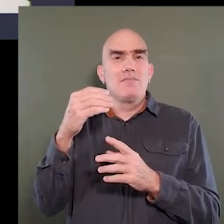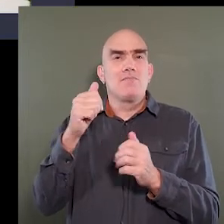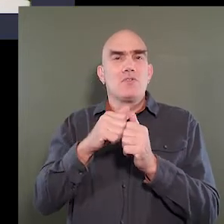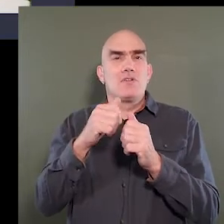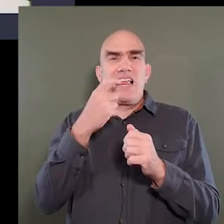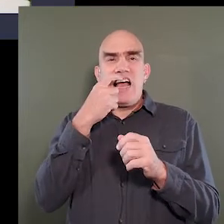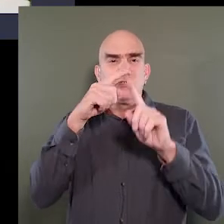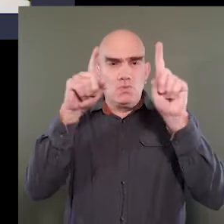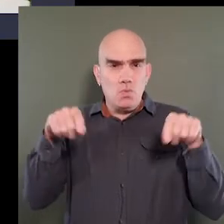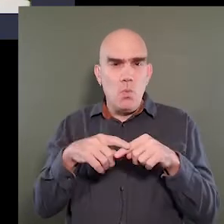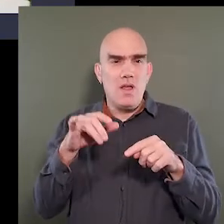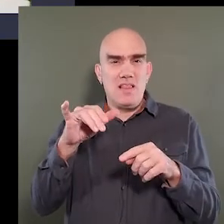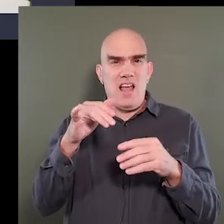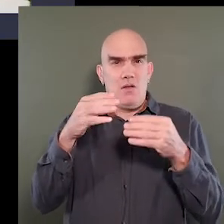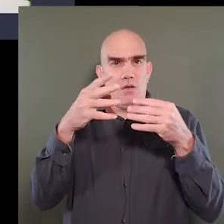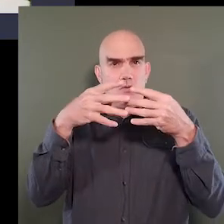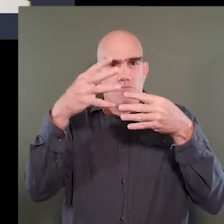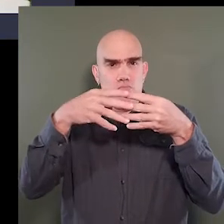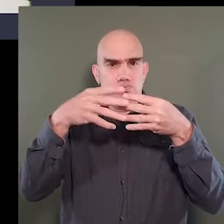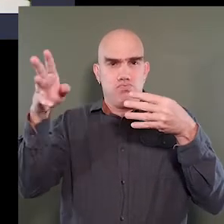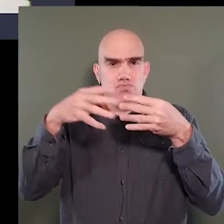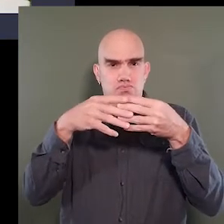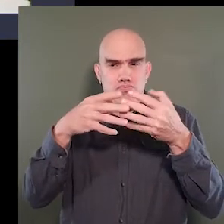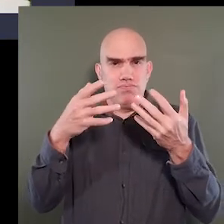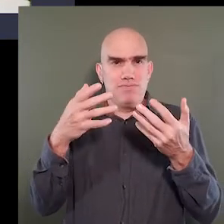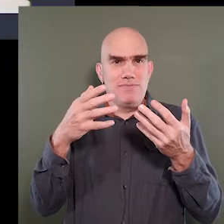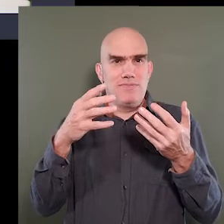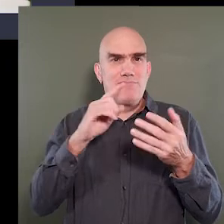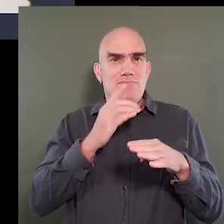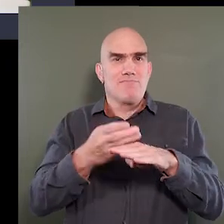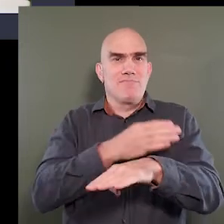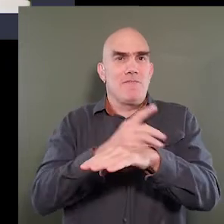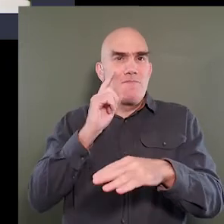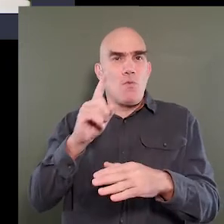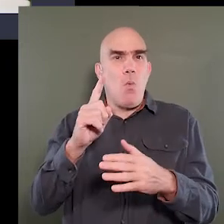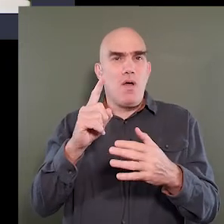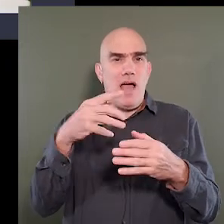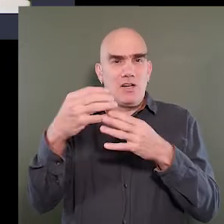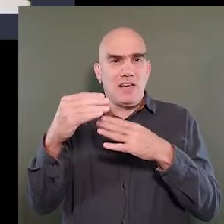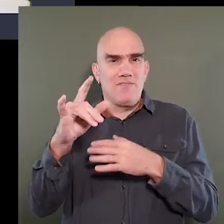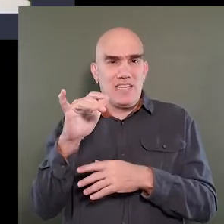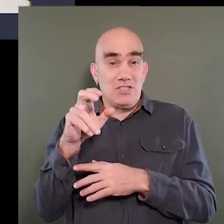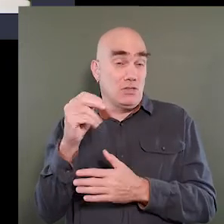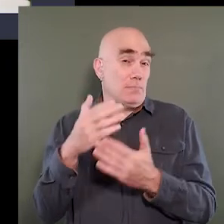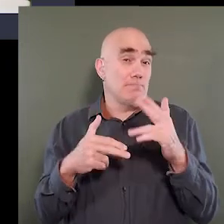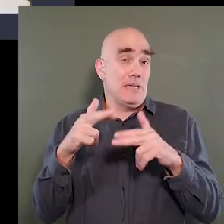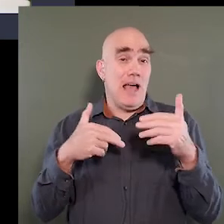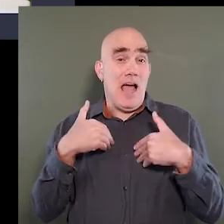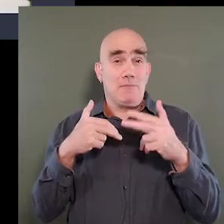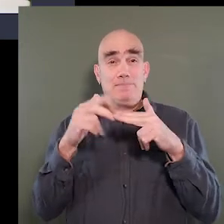screen door that opens up for ventilation. Some buildings already have built-in ceiling ventilation. We have